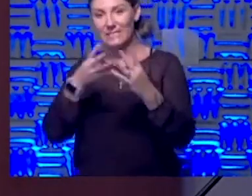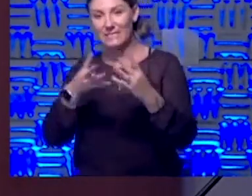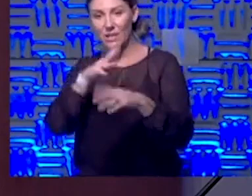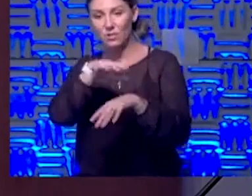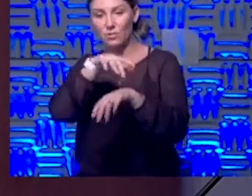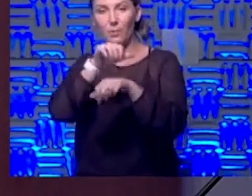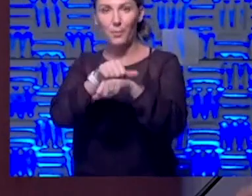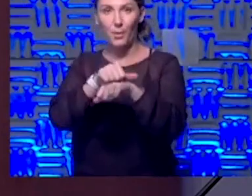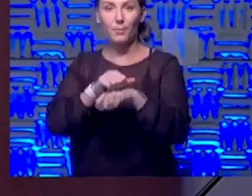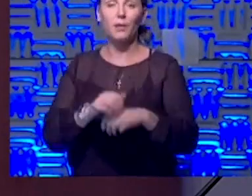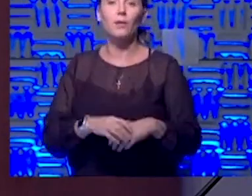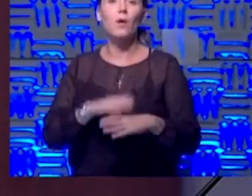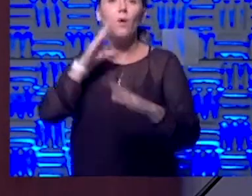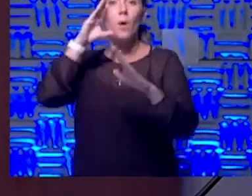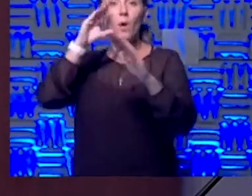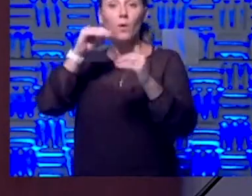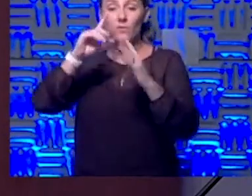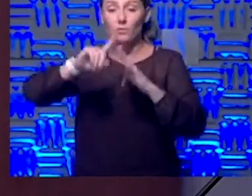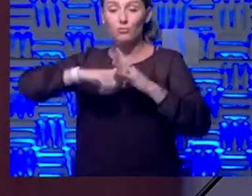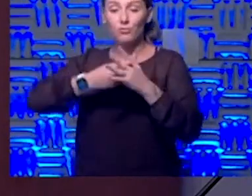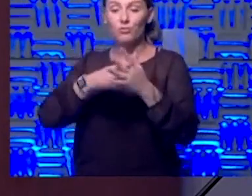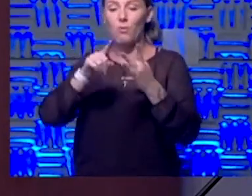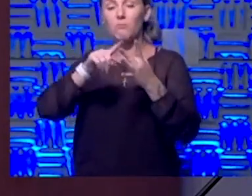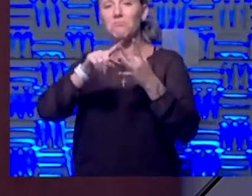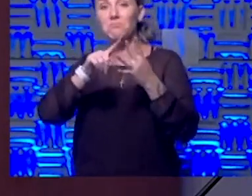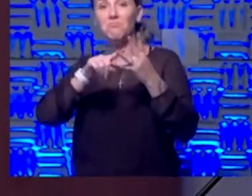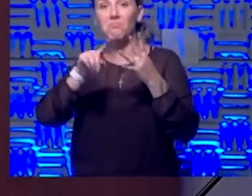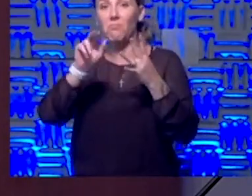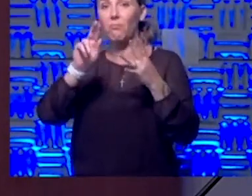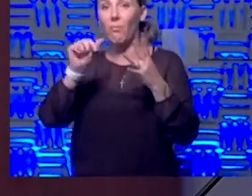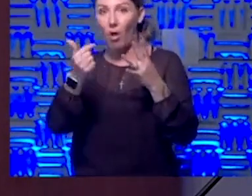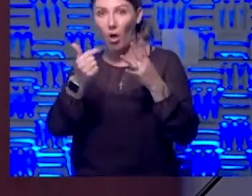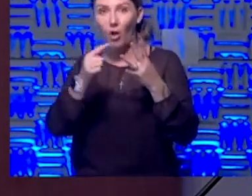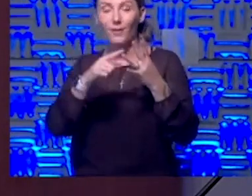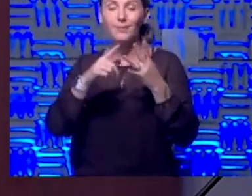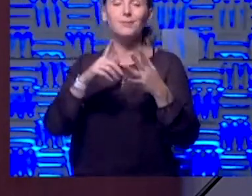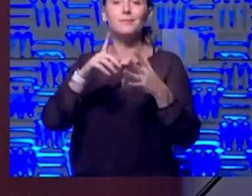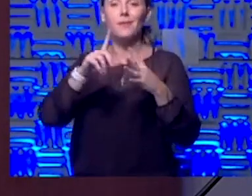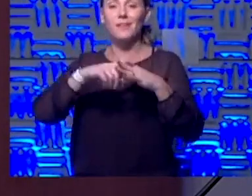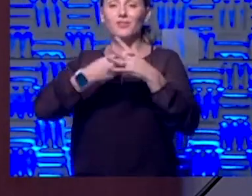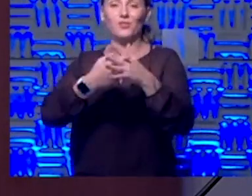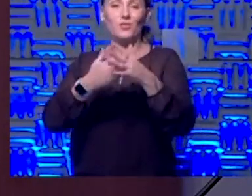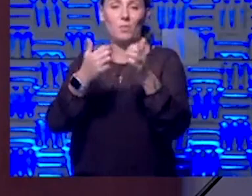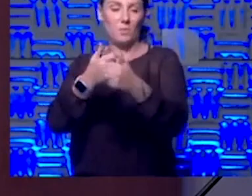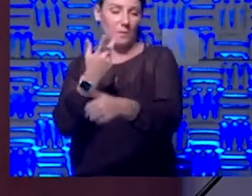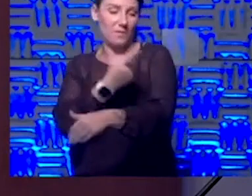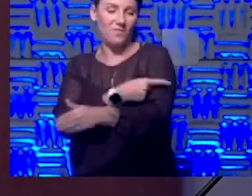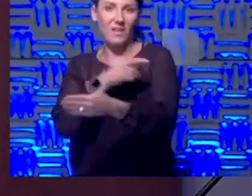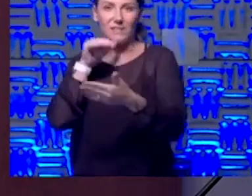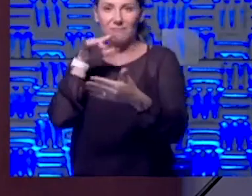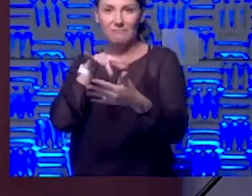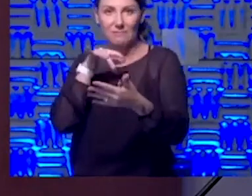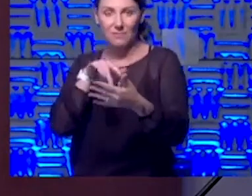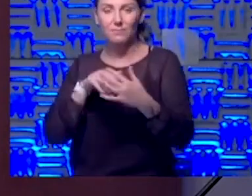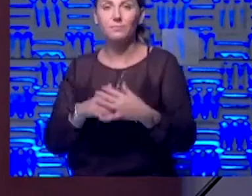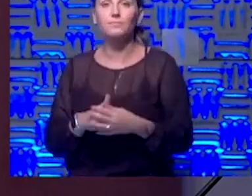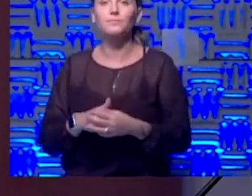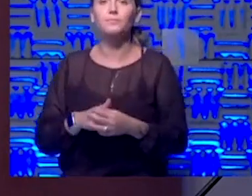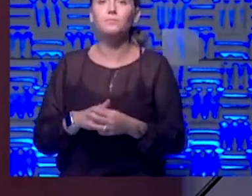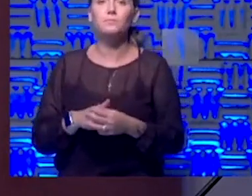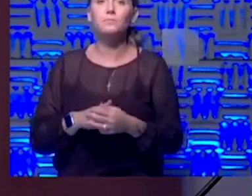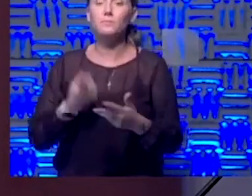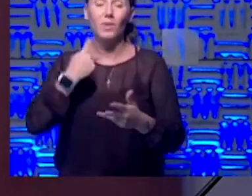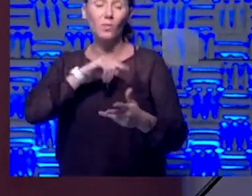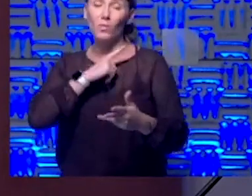appointment, hopefully starting here mid-August, and get you started in our vaccine study. And